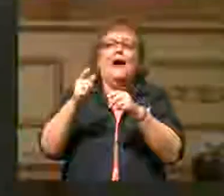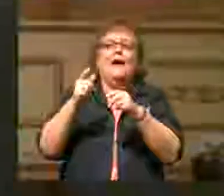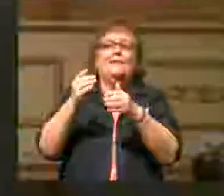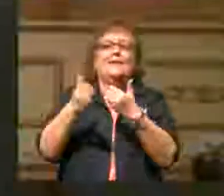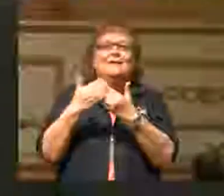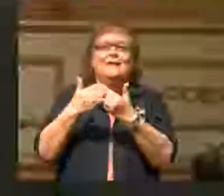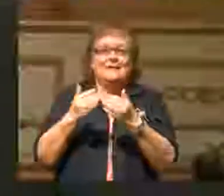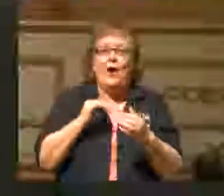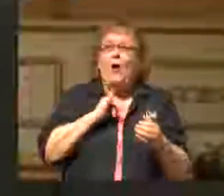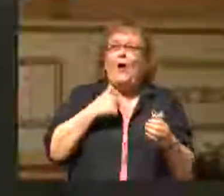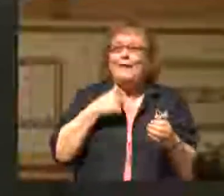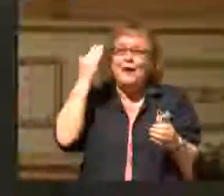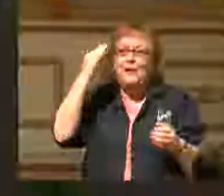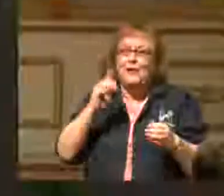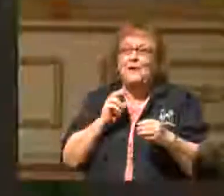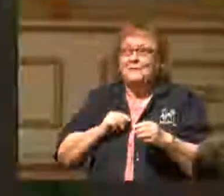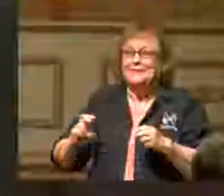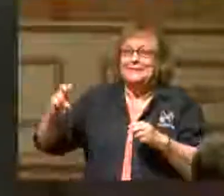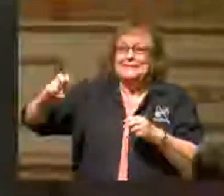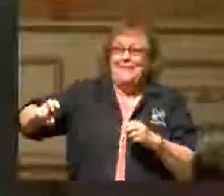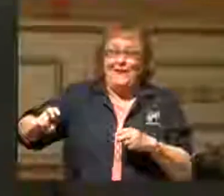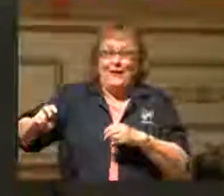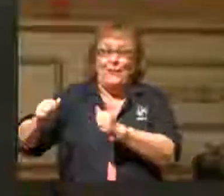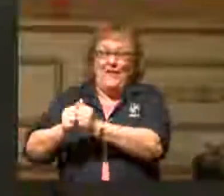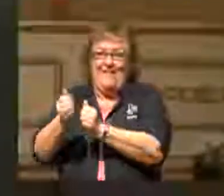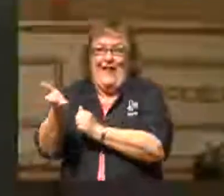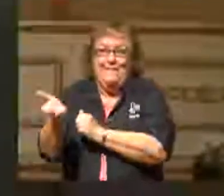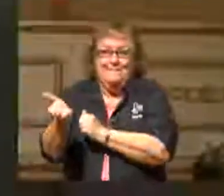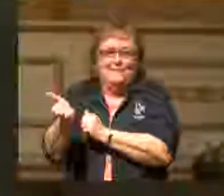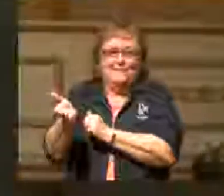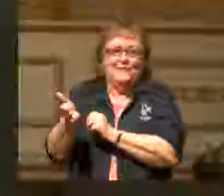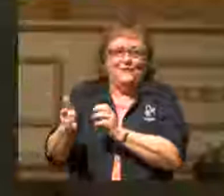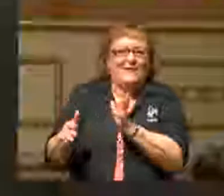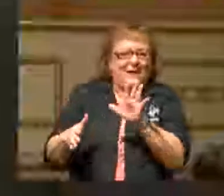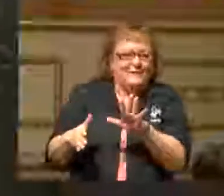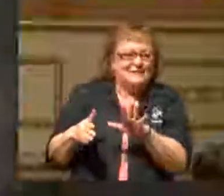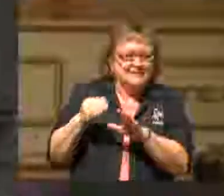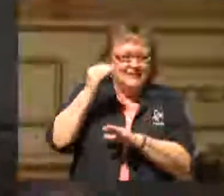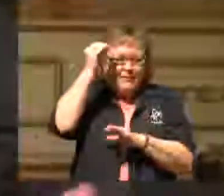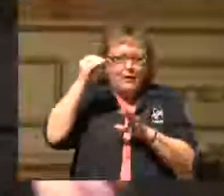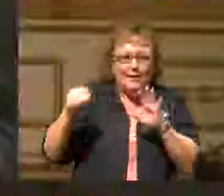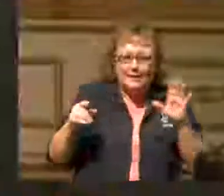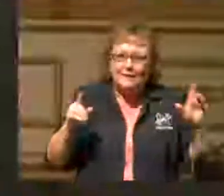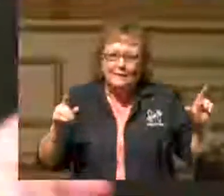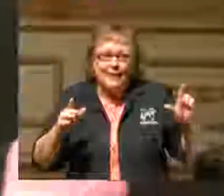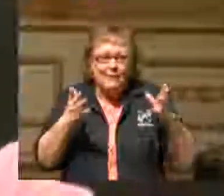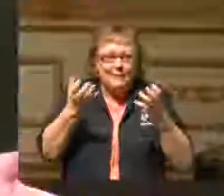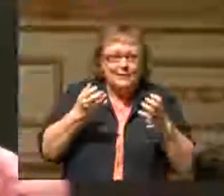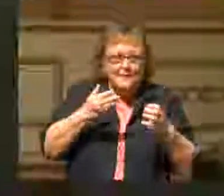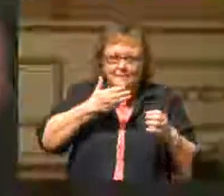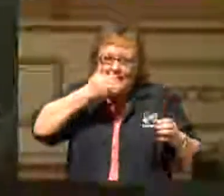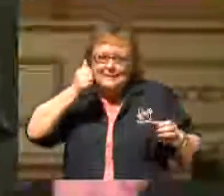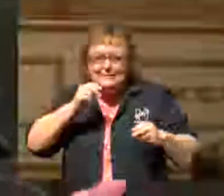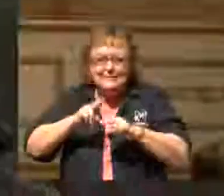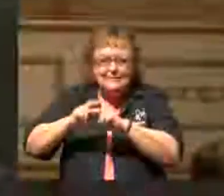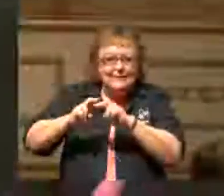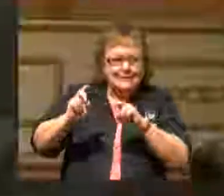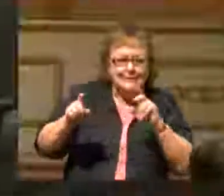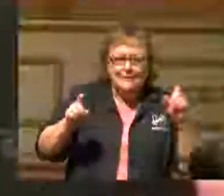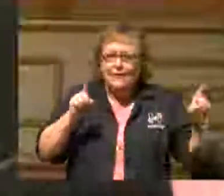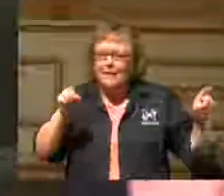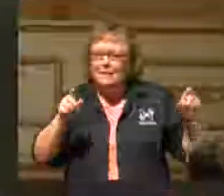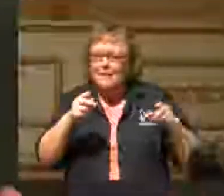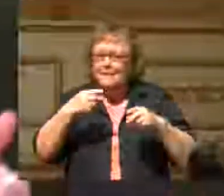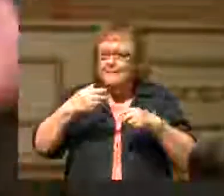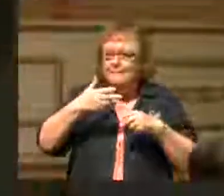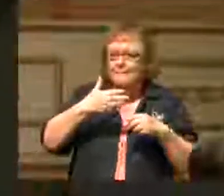You ever been there? Well, that's what they were. They were all jockeying for the best positions and the best seats and the best